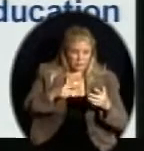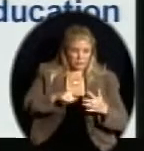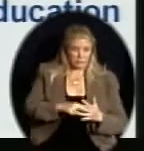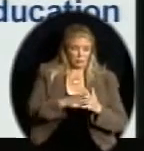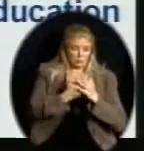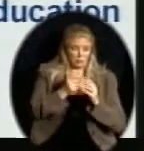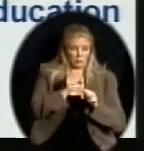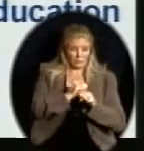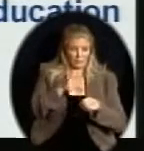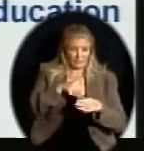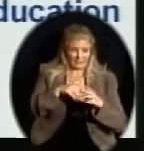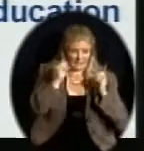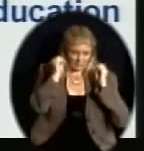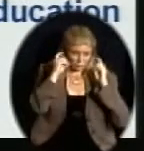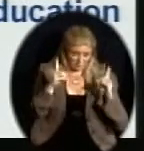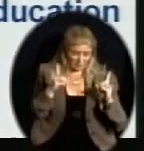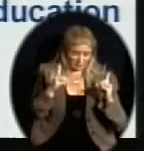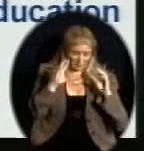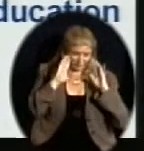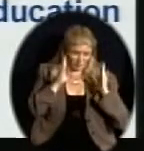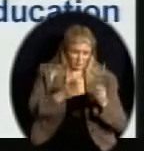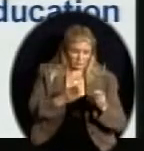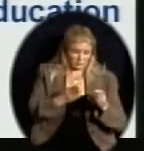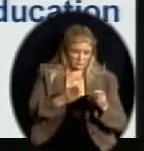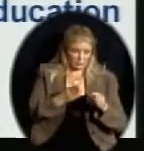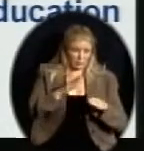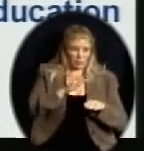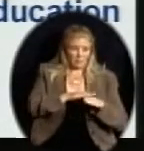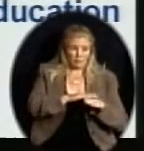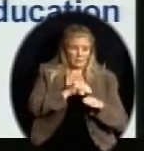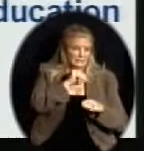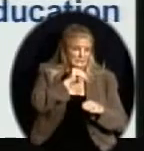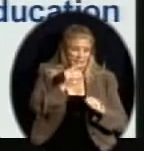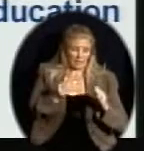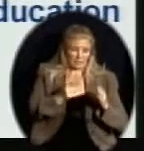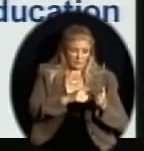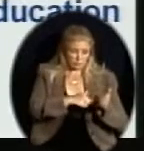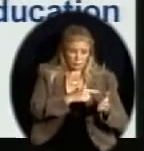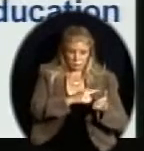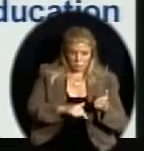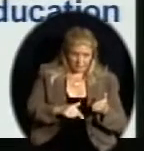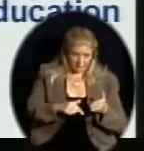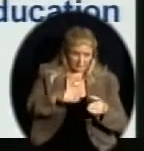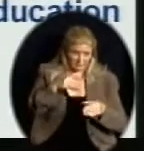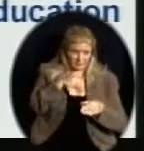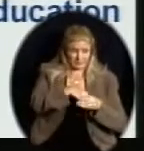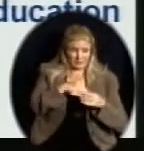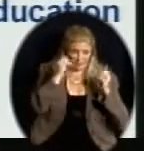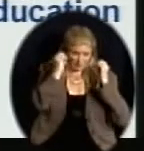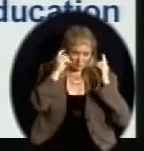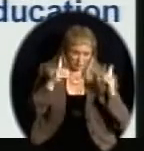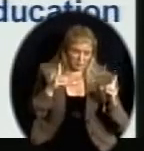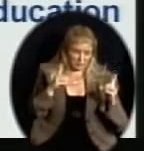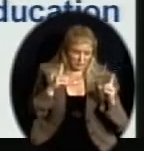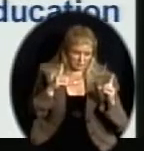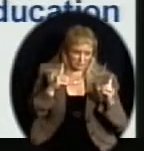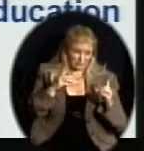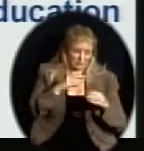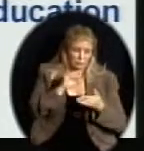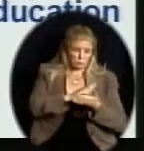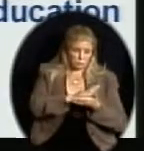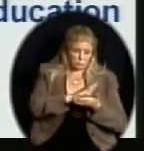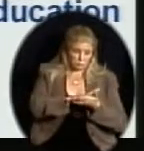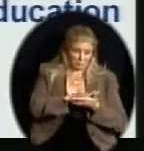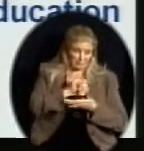and to focus on non-discrimination in education institutions who receive